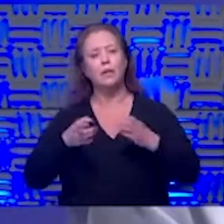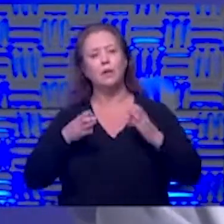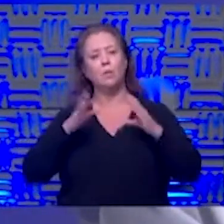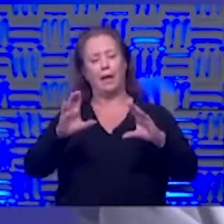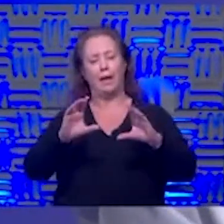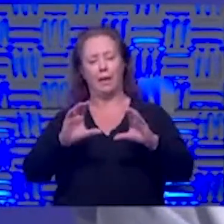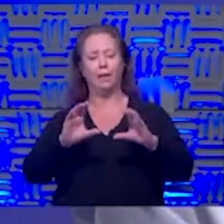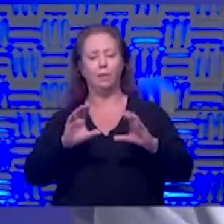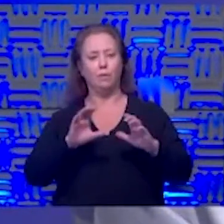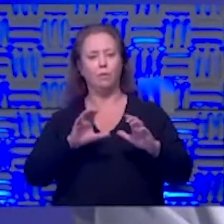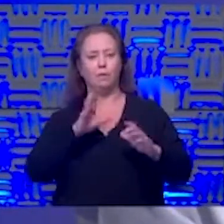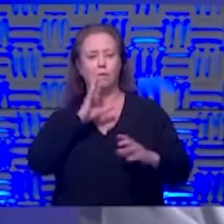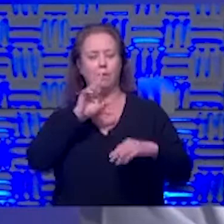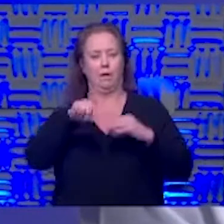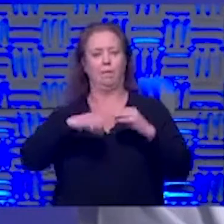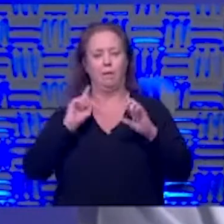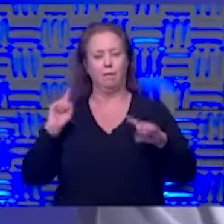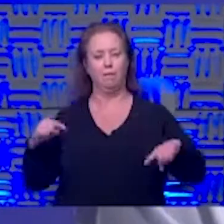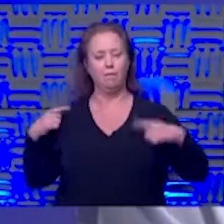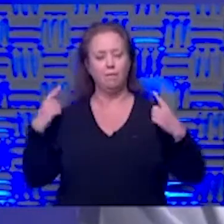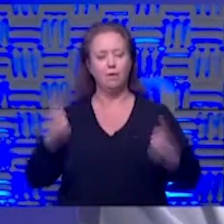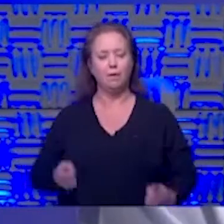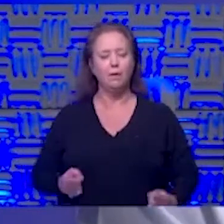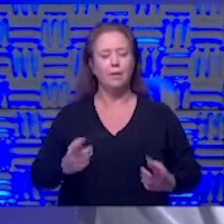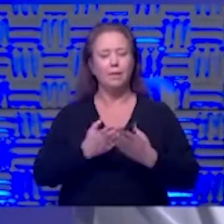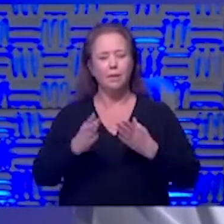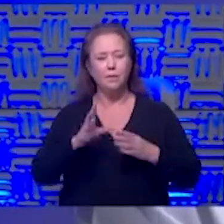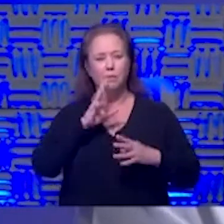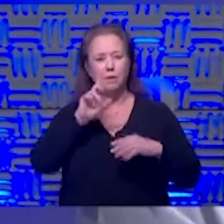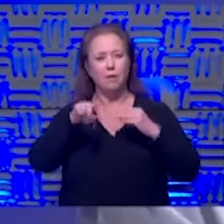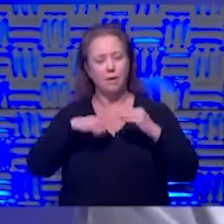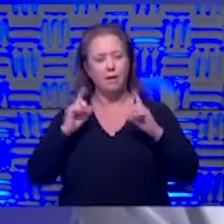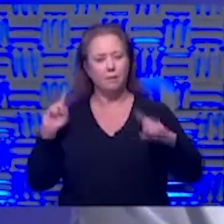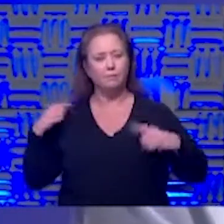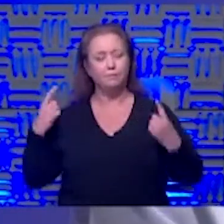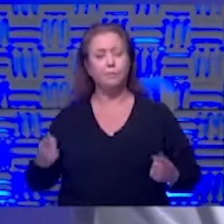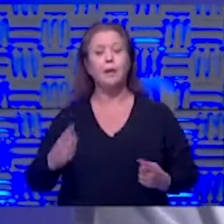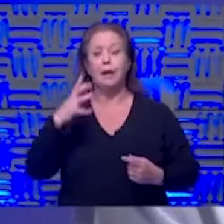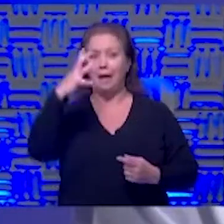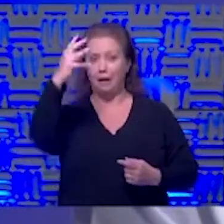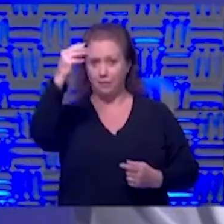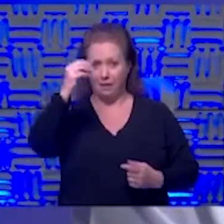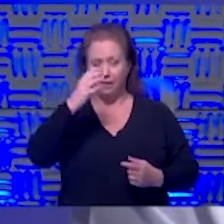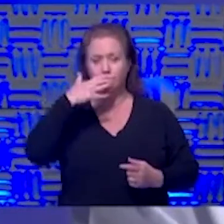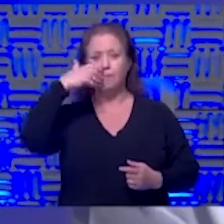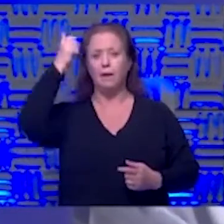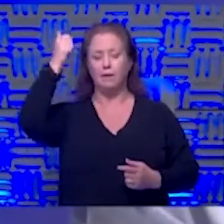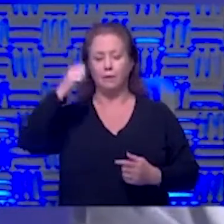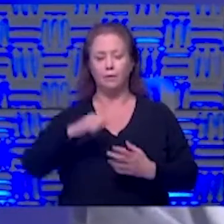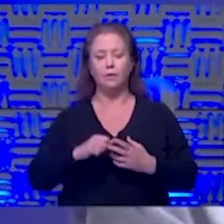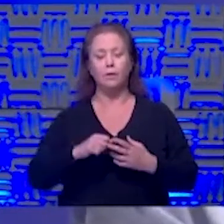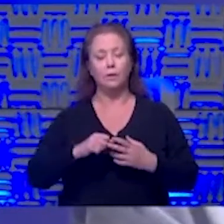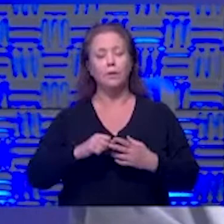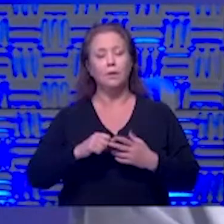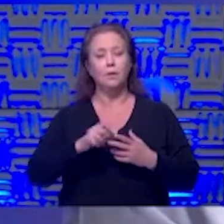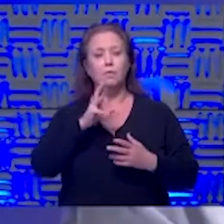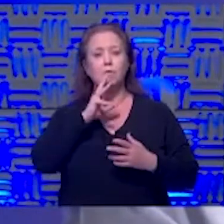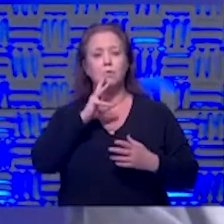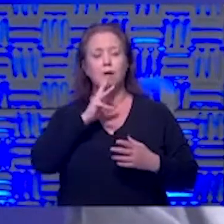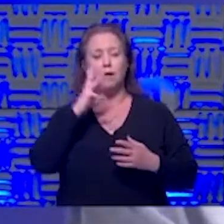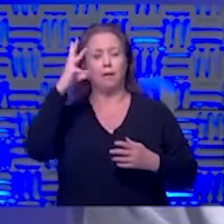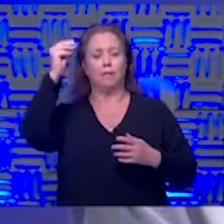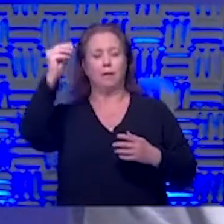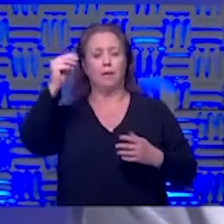about continue to do those things that we've been talking about and certainly outdoors is better you know you can spend time talking